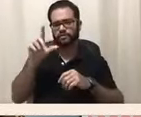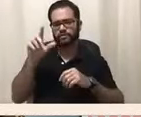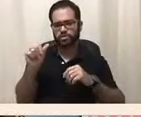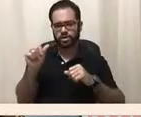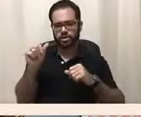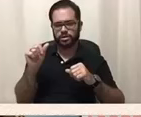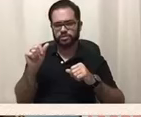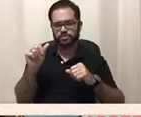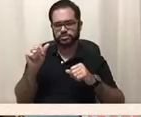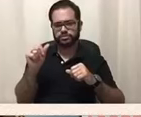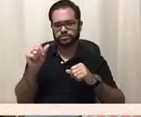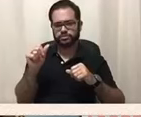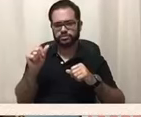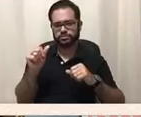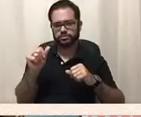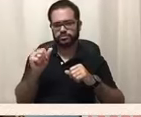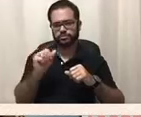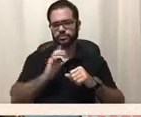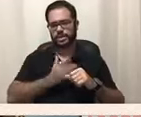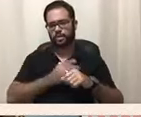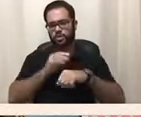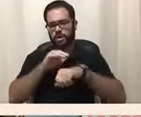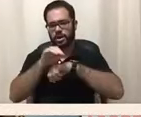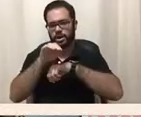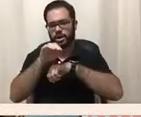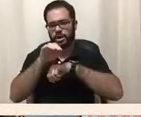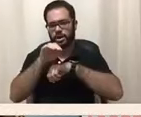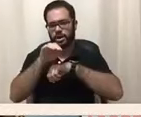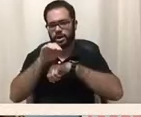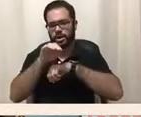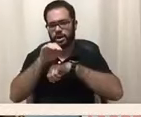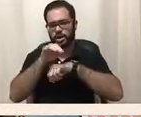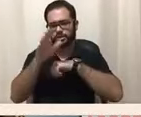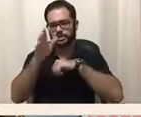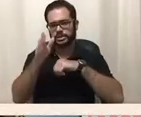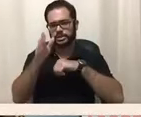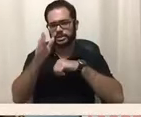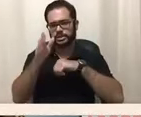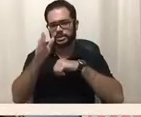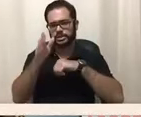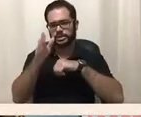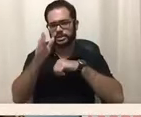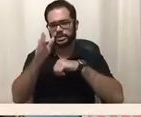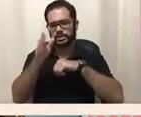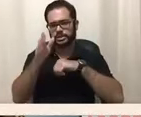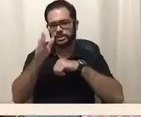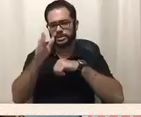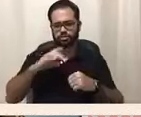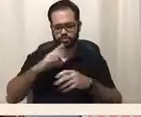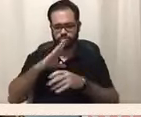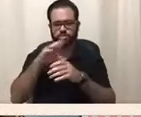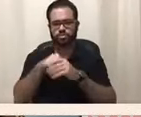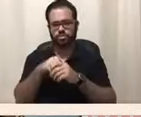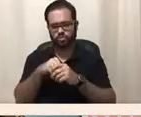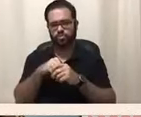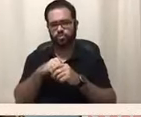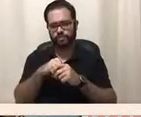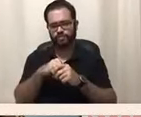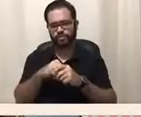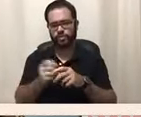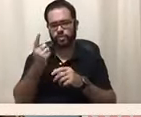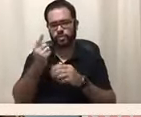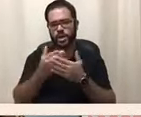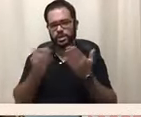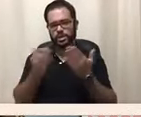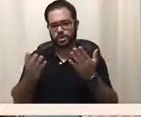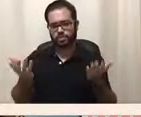our Florida Youth Council has been a part of one thing being we actually got a bill